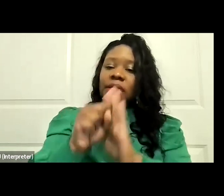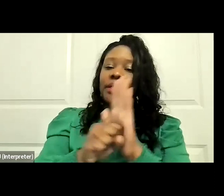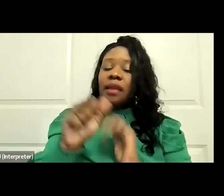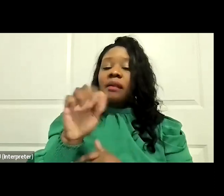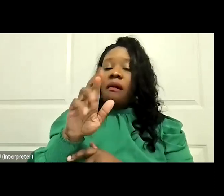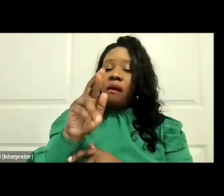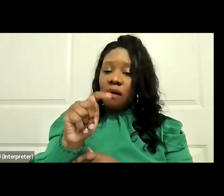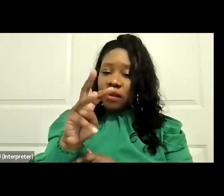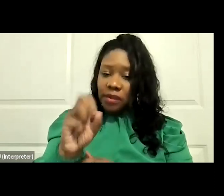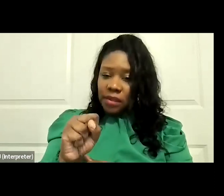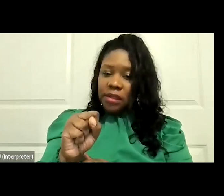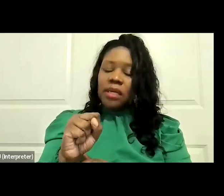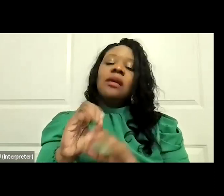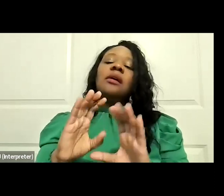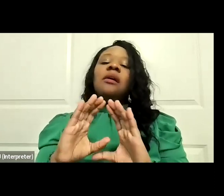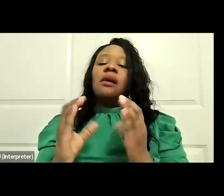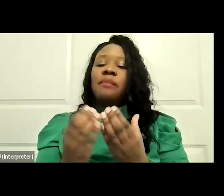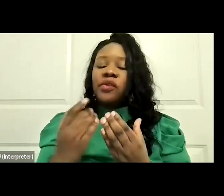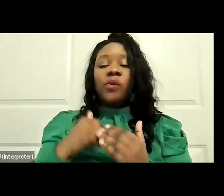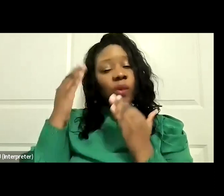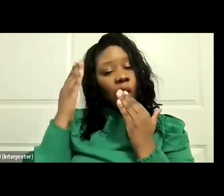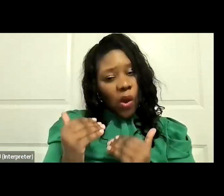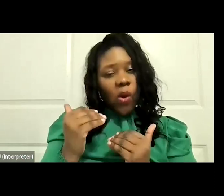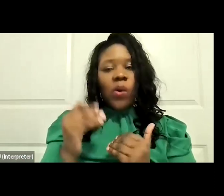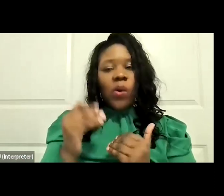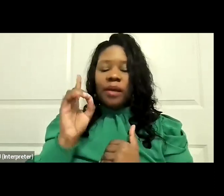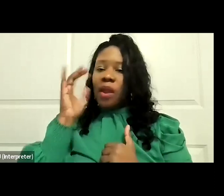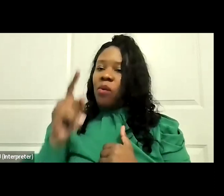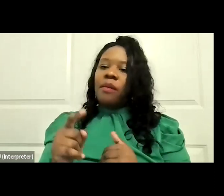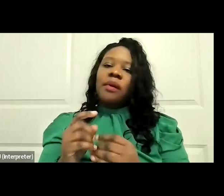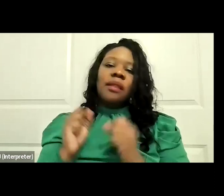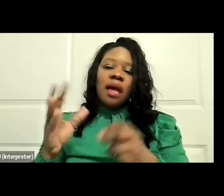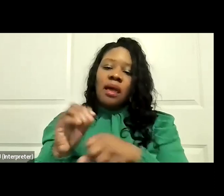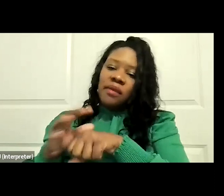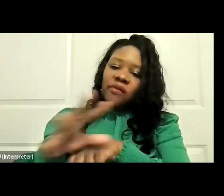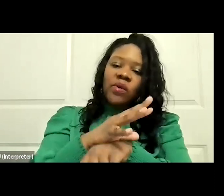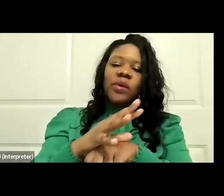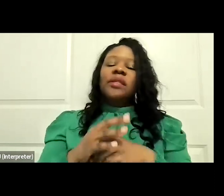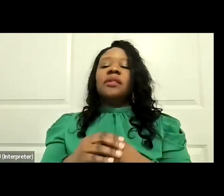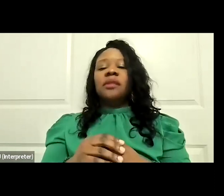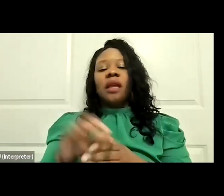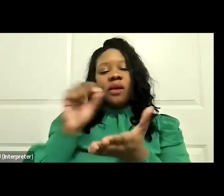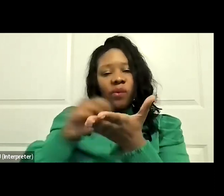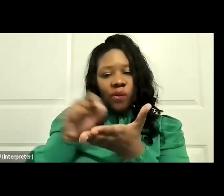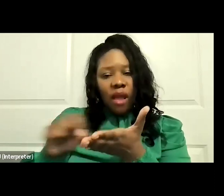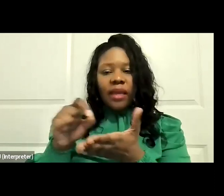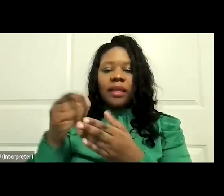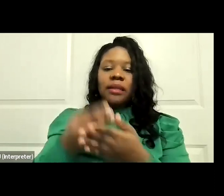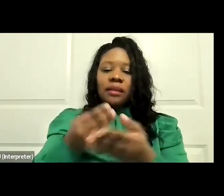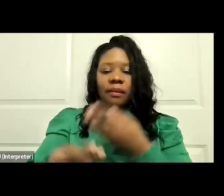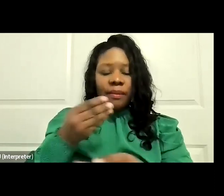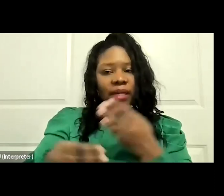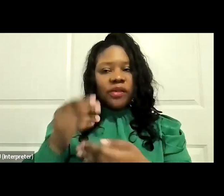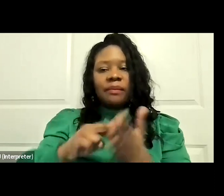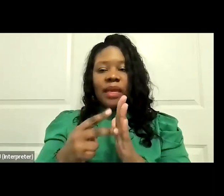fact that Democrats will be very influential in riding the budget this year means that we will have another good year for funding for our